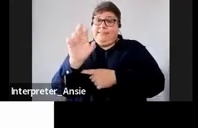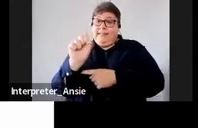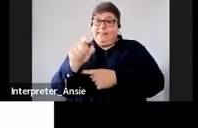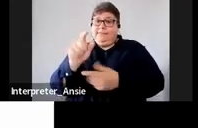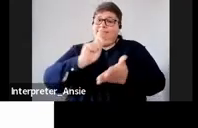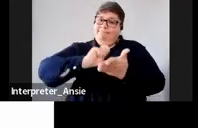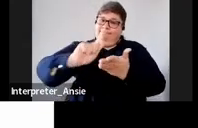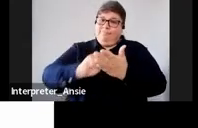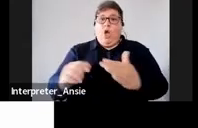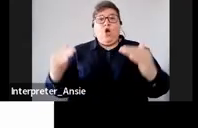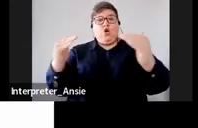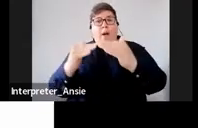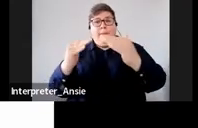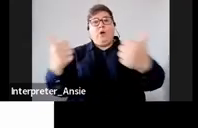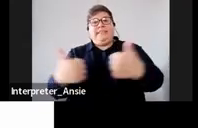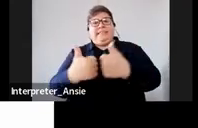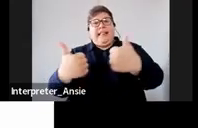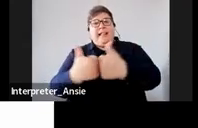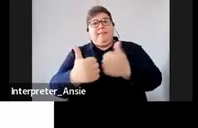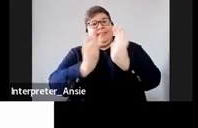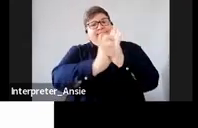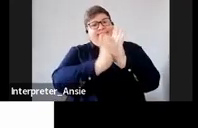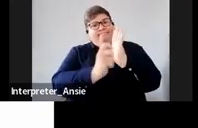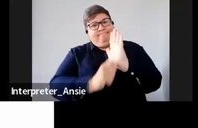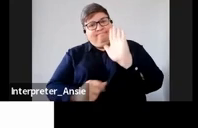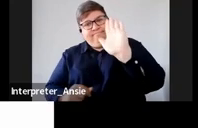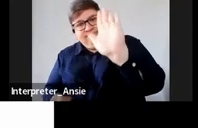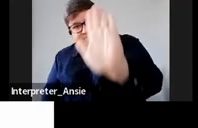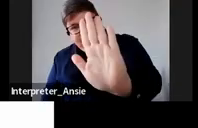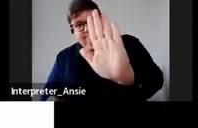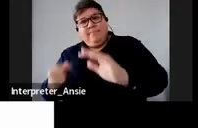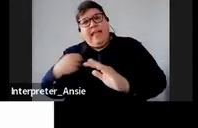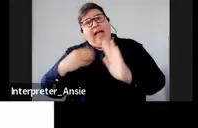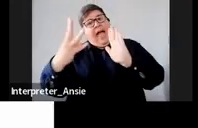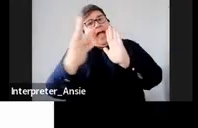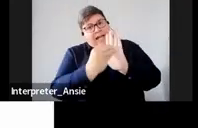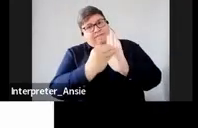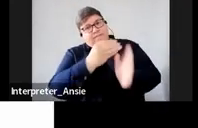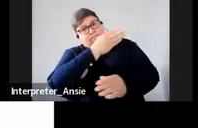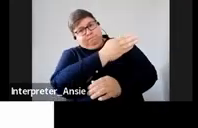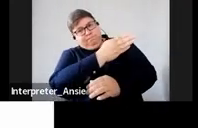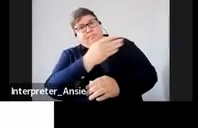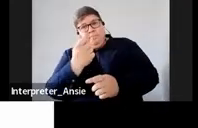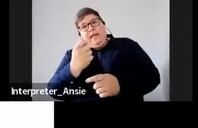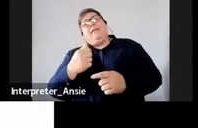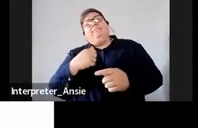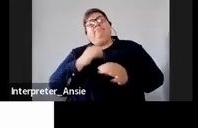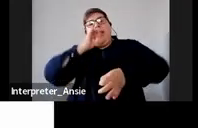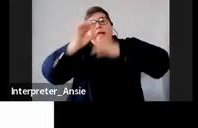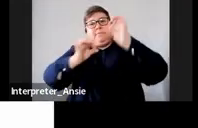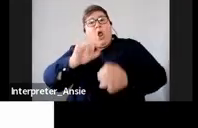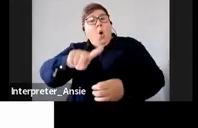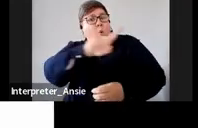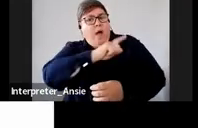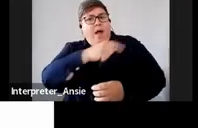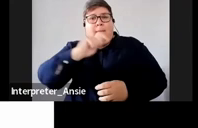or settlement whereby you then give us your full financial disclosure and explain as to why you are only able to pay